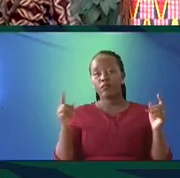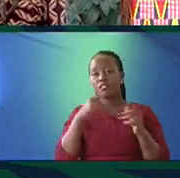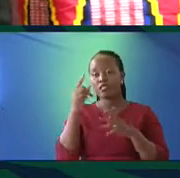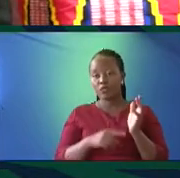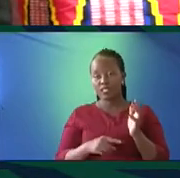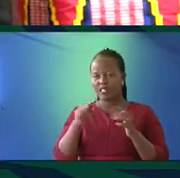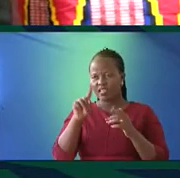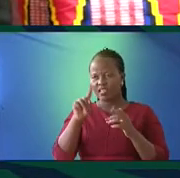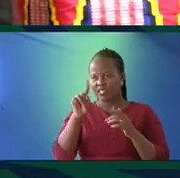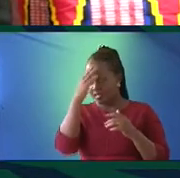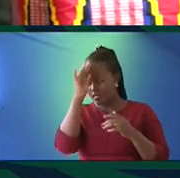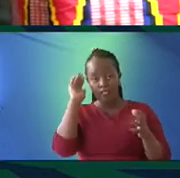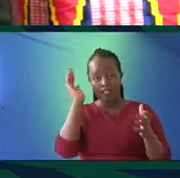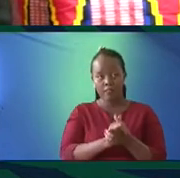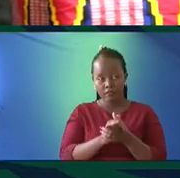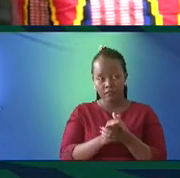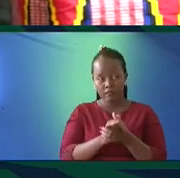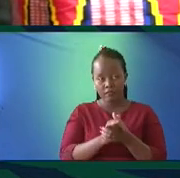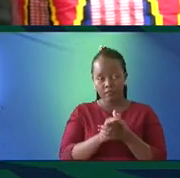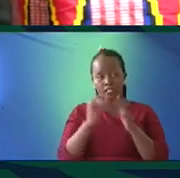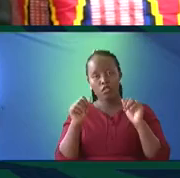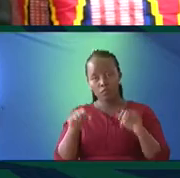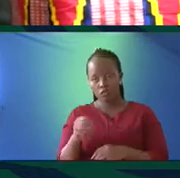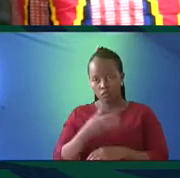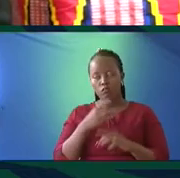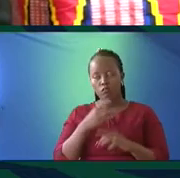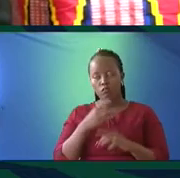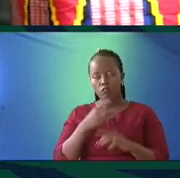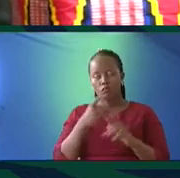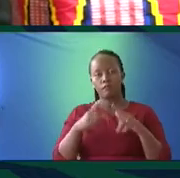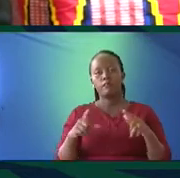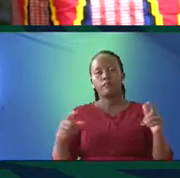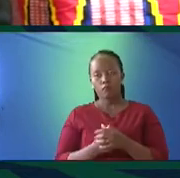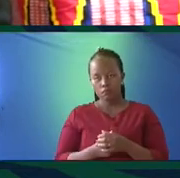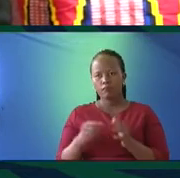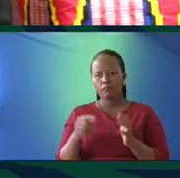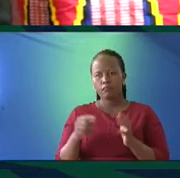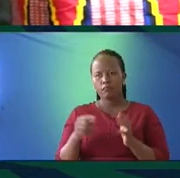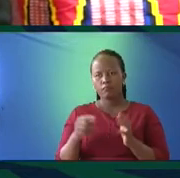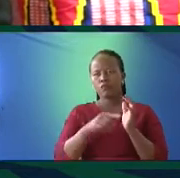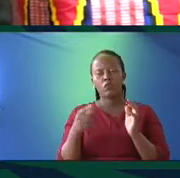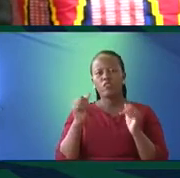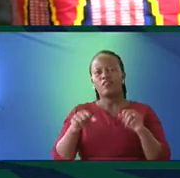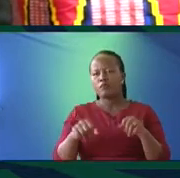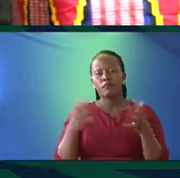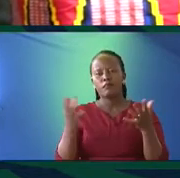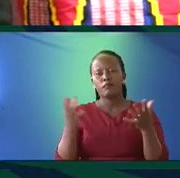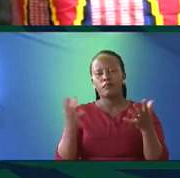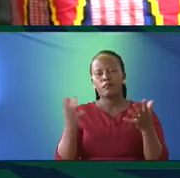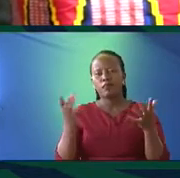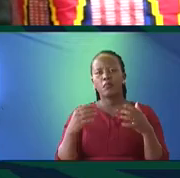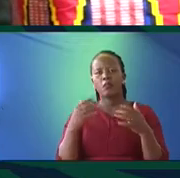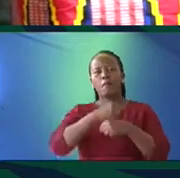the psychic disbelief in the possibilities of our own languages, right? How can we go to the moon? How can we